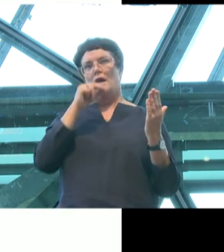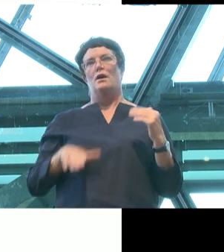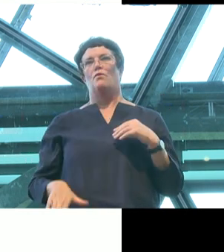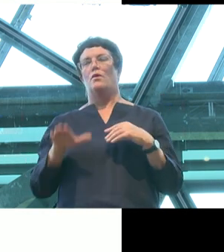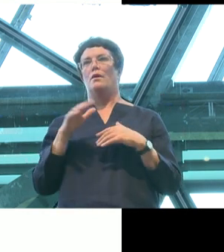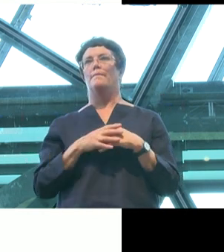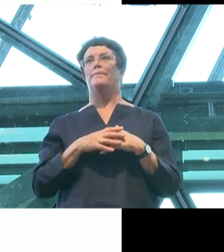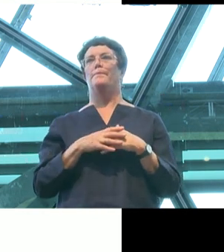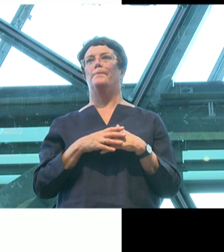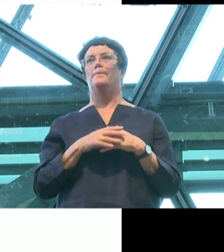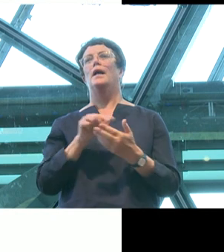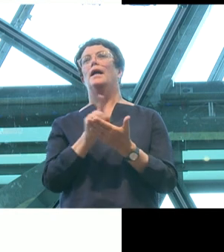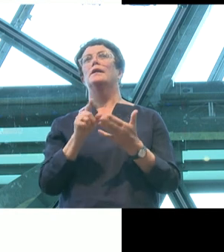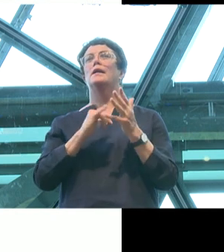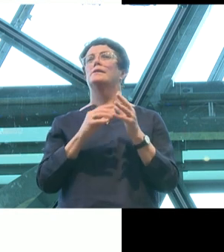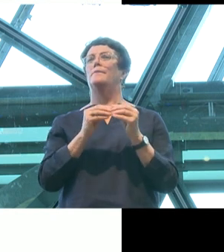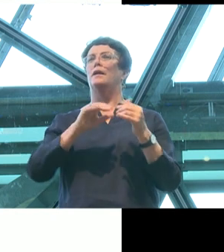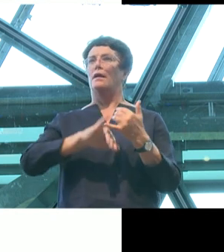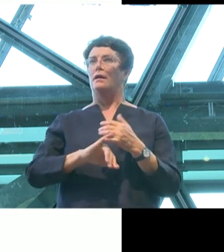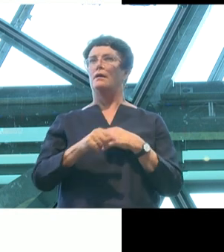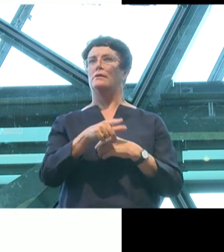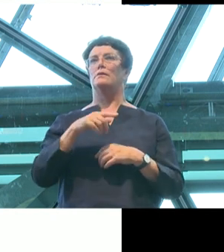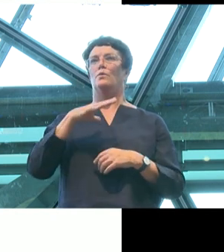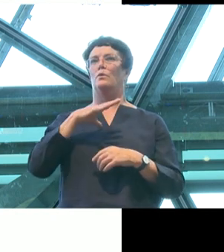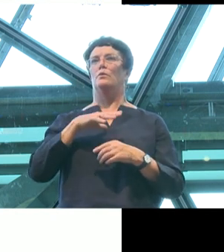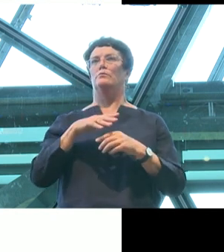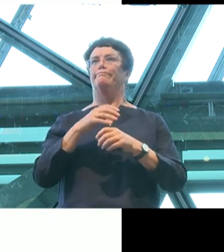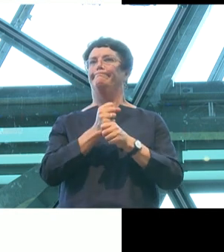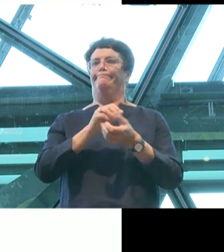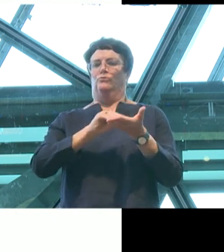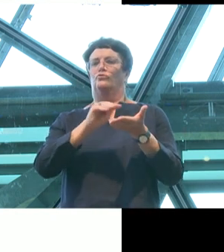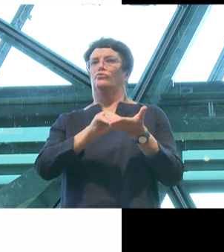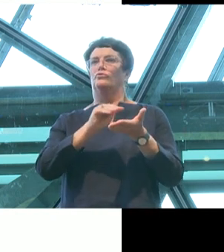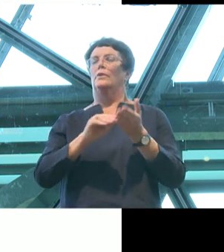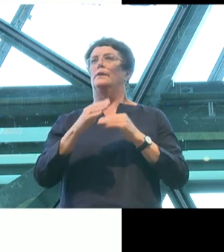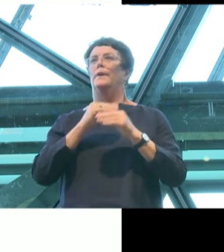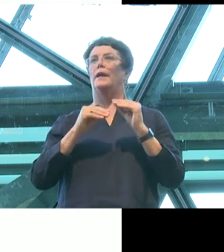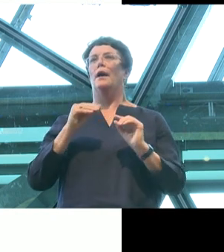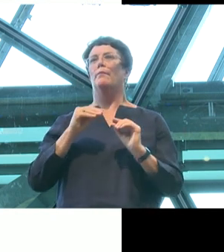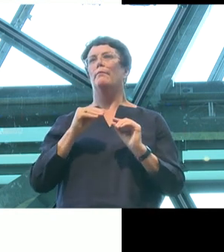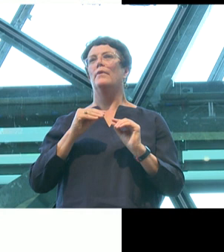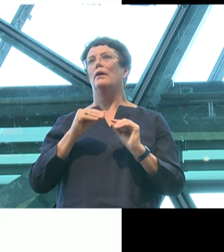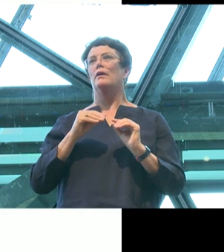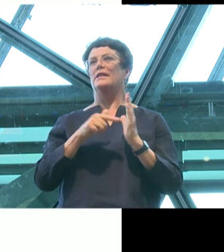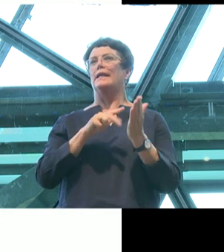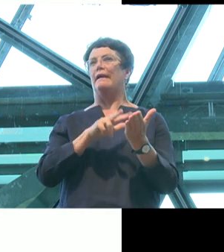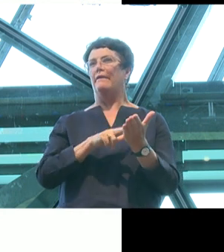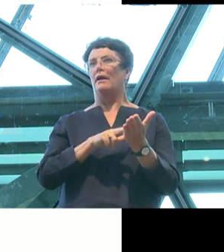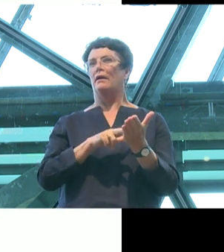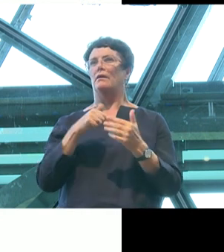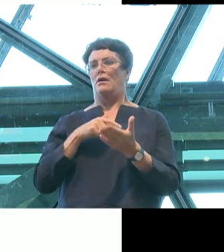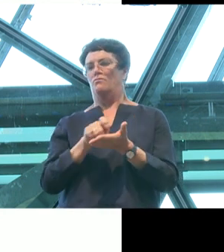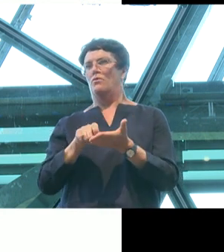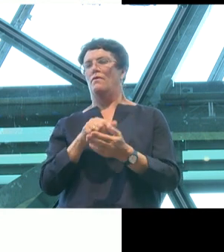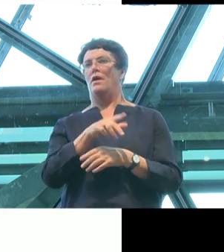for SBS, I ended up also writing the show that I wish I'd seen when I was growing up. The first two seasons depicted a family inspired